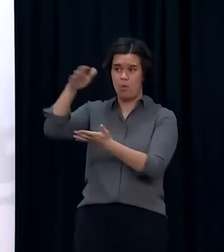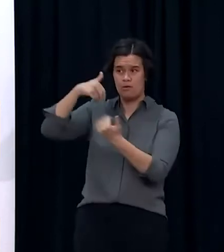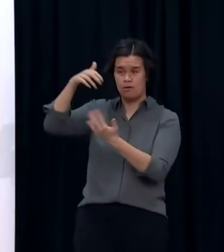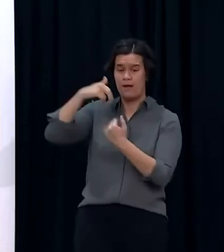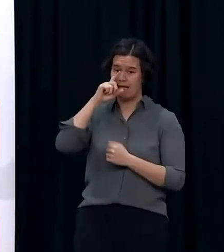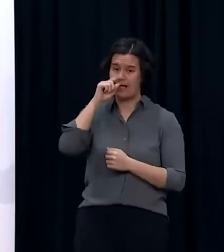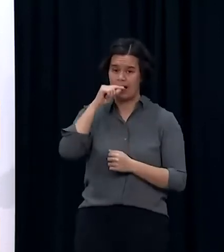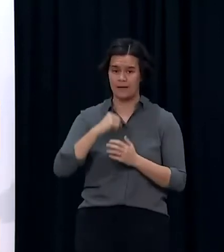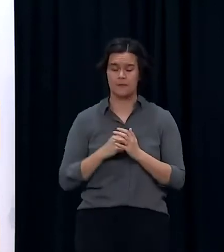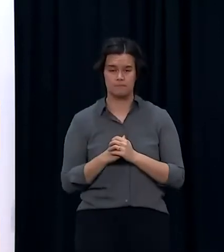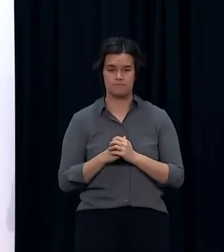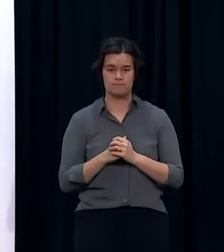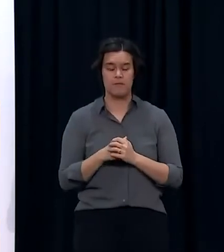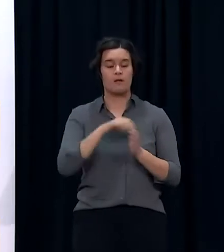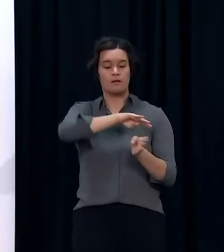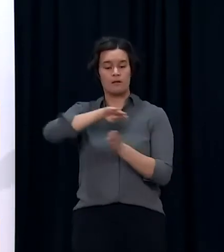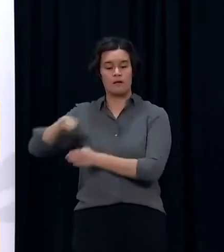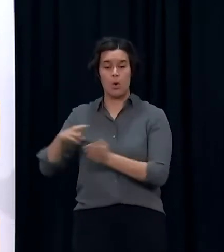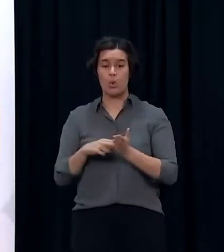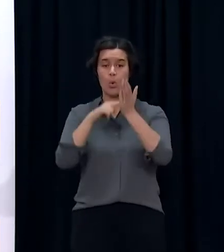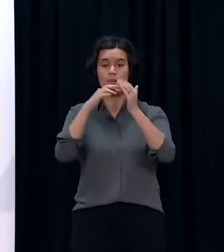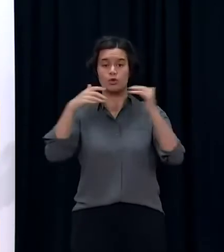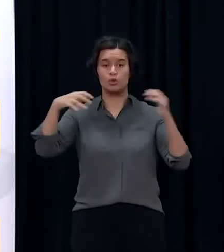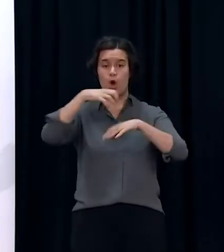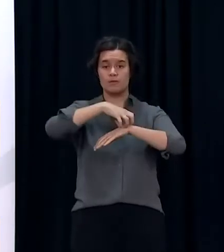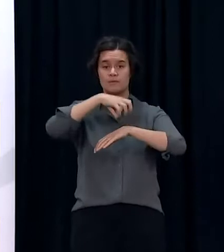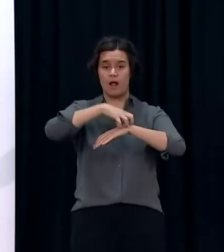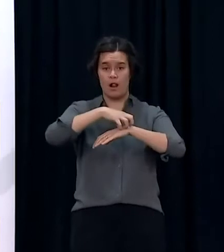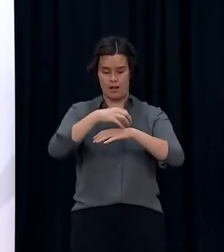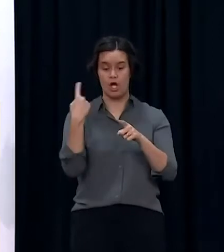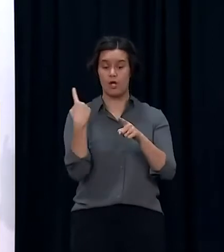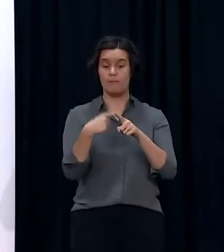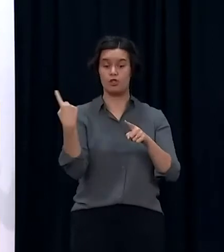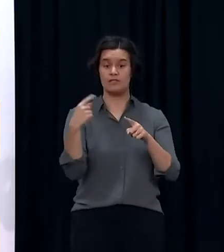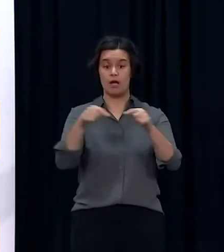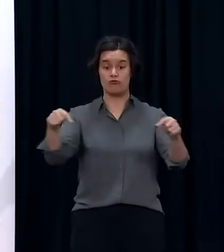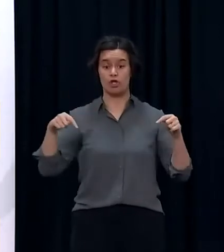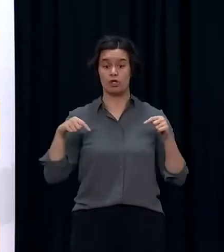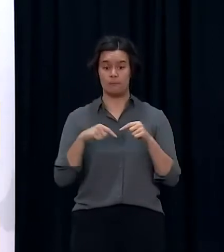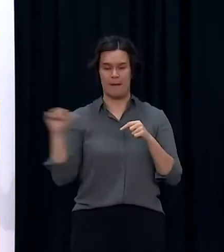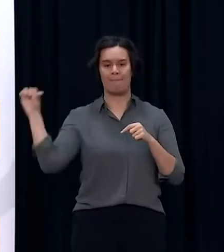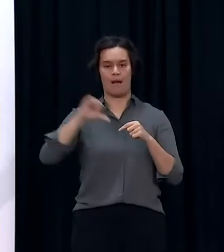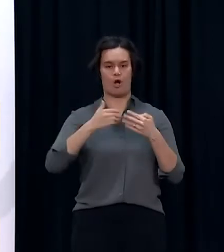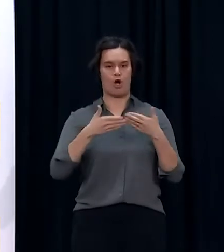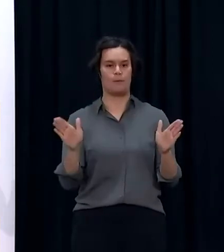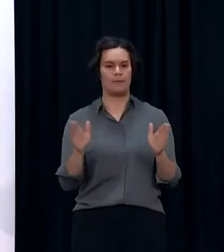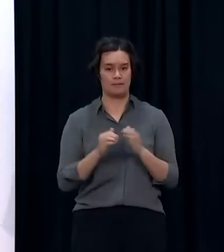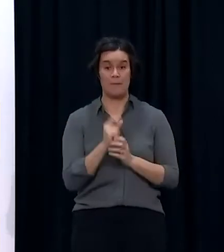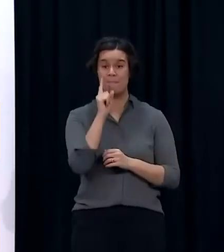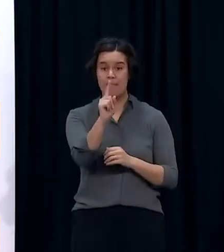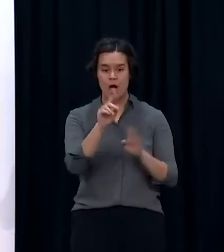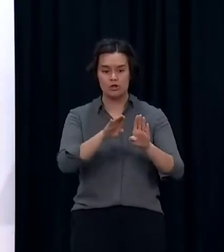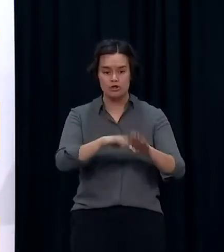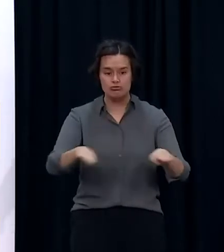opened again at 4pm yesterday for adults. In the meantime, Paediatric Children's Emergency Department is being